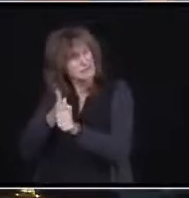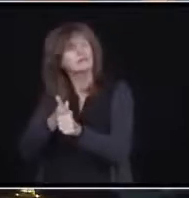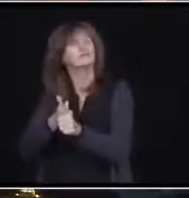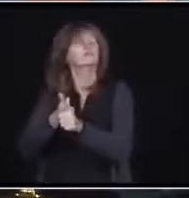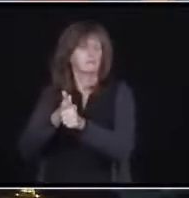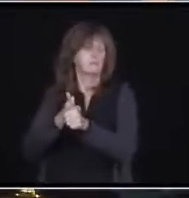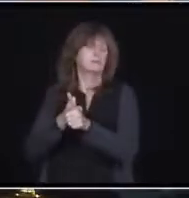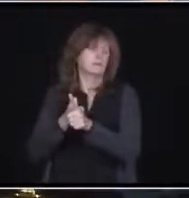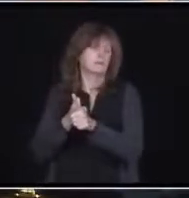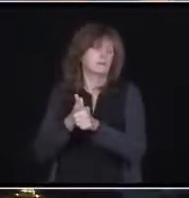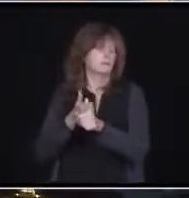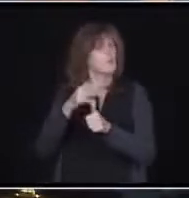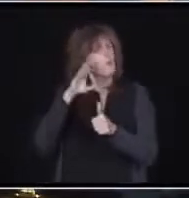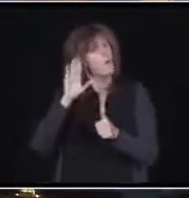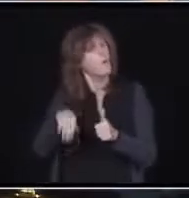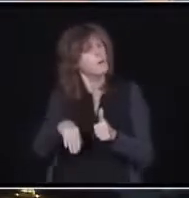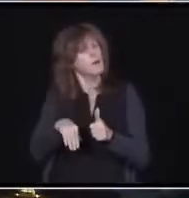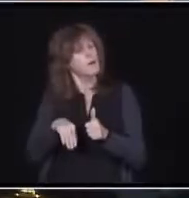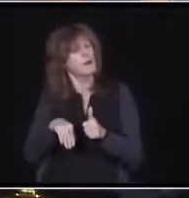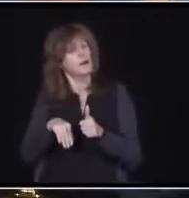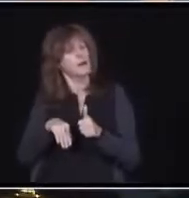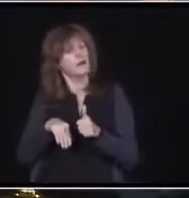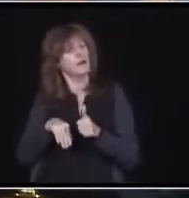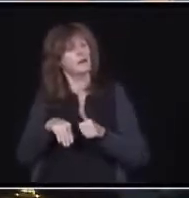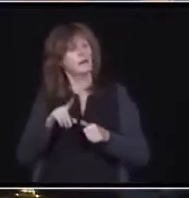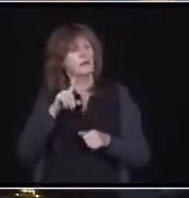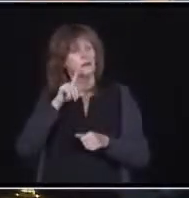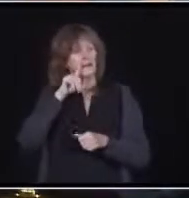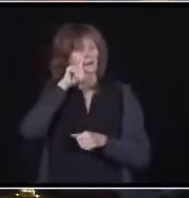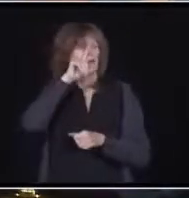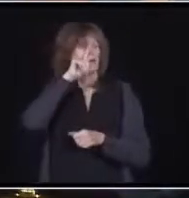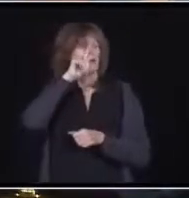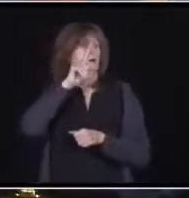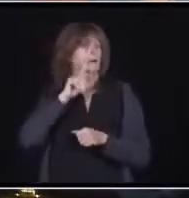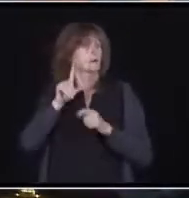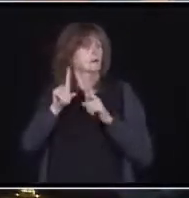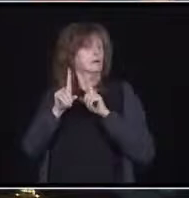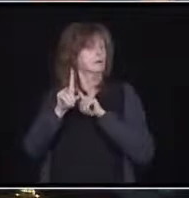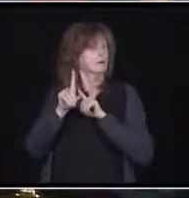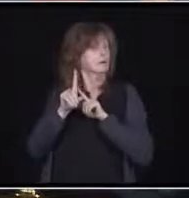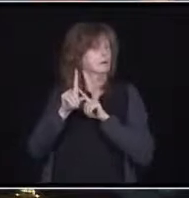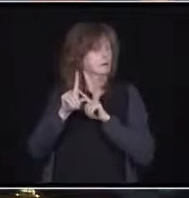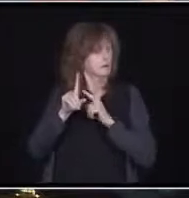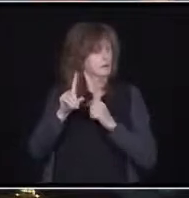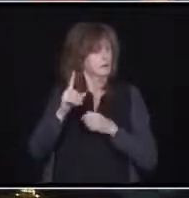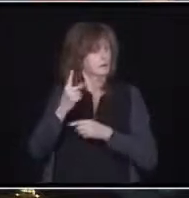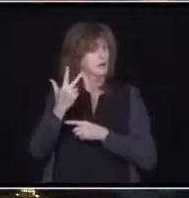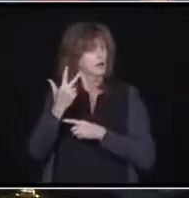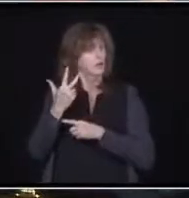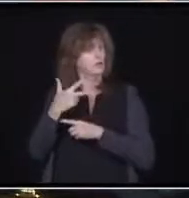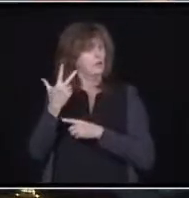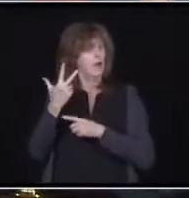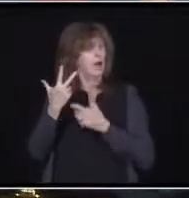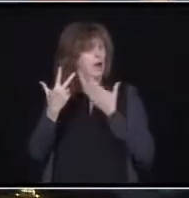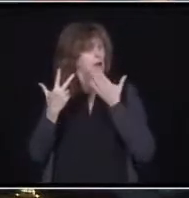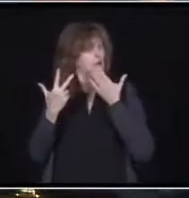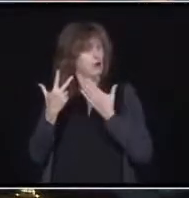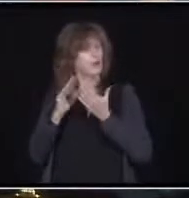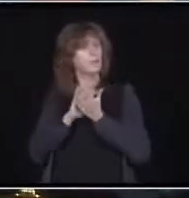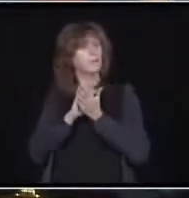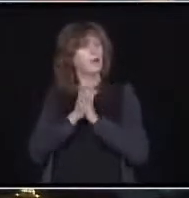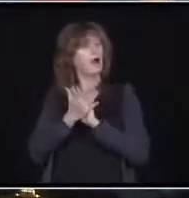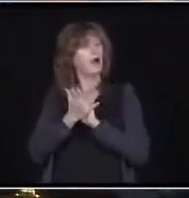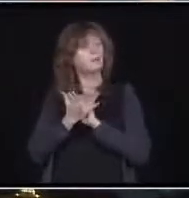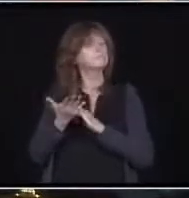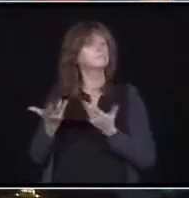samples or the specimens are only good for three days. And then they spoil and people have to be retested.